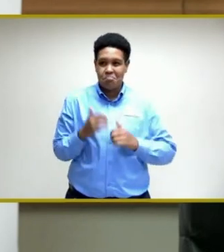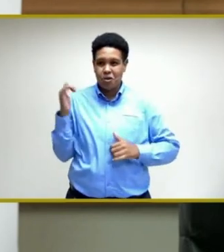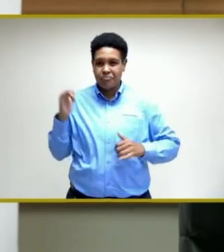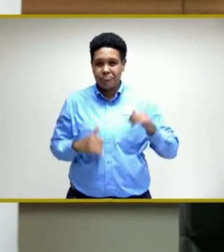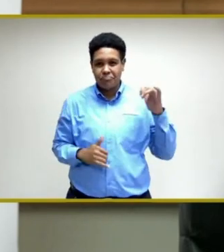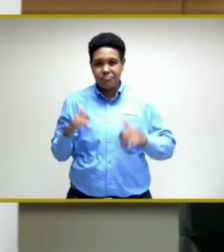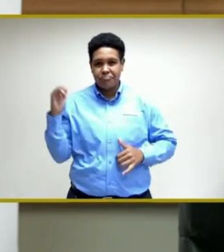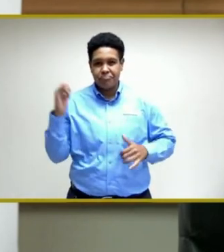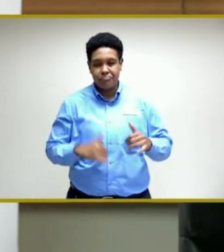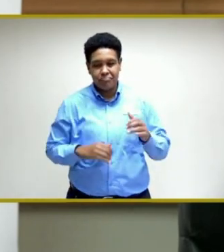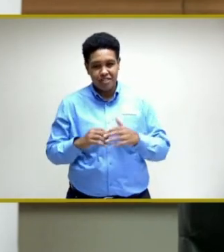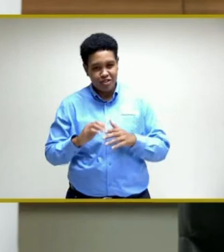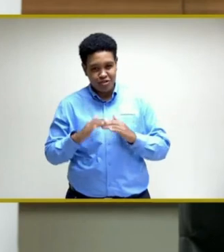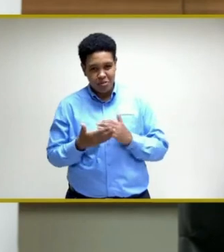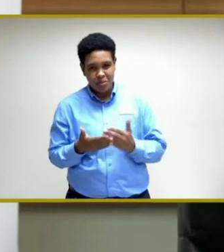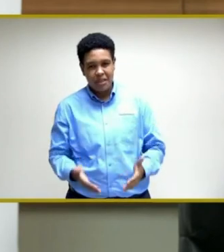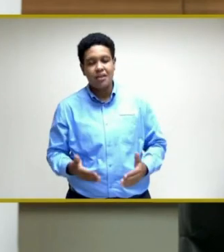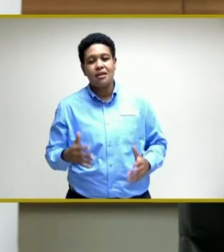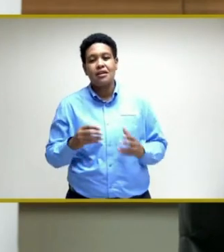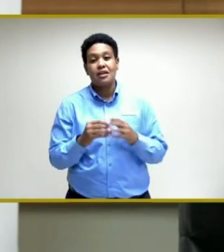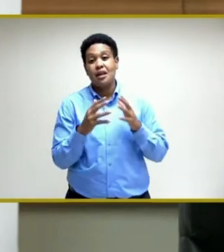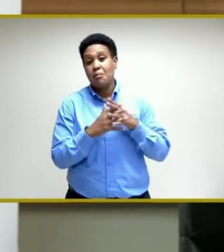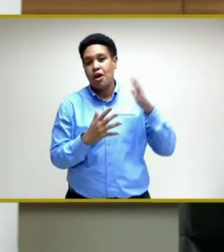UK, the US,